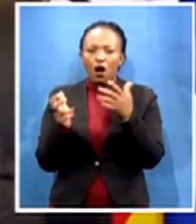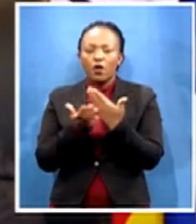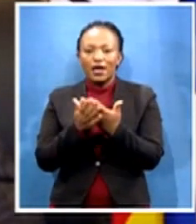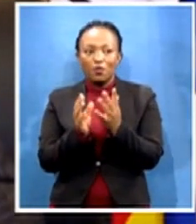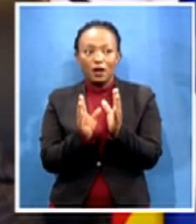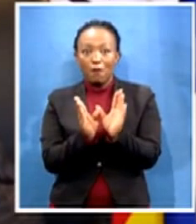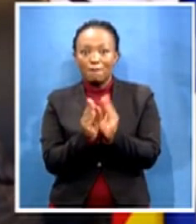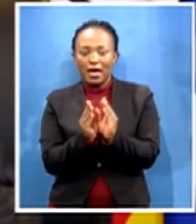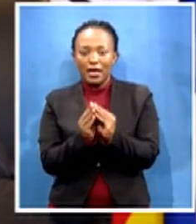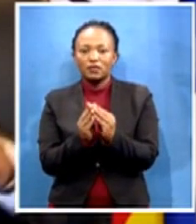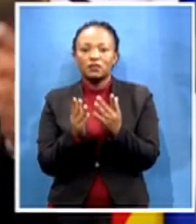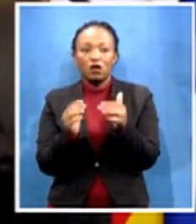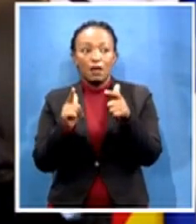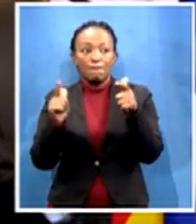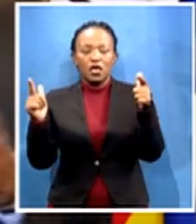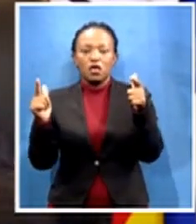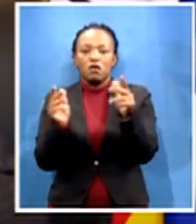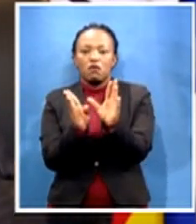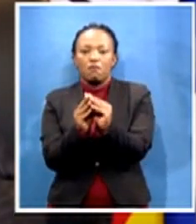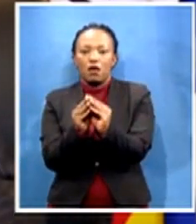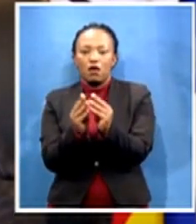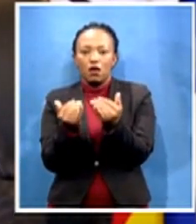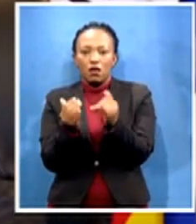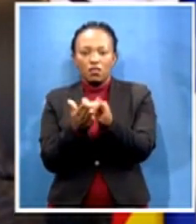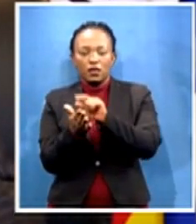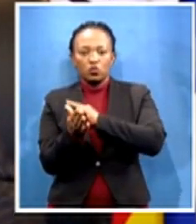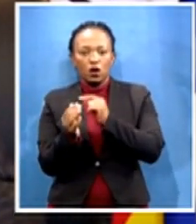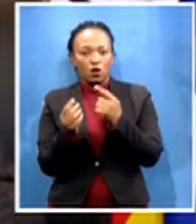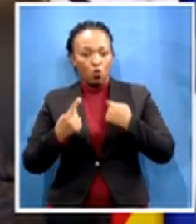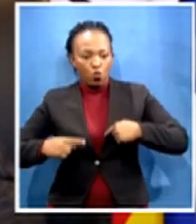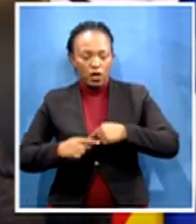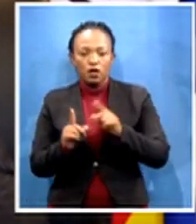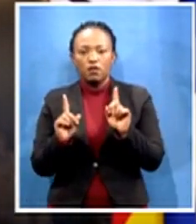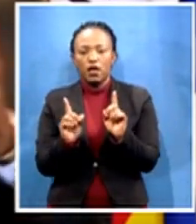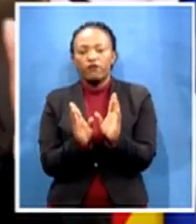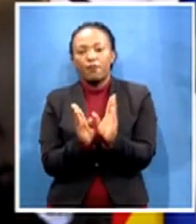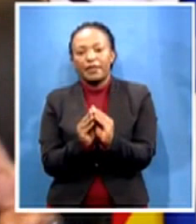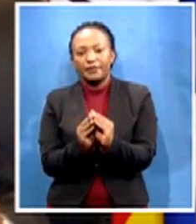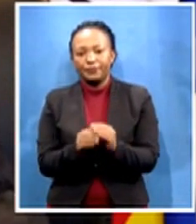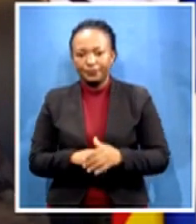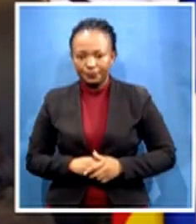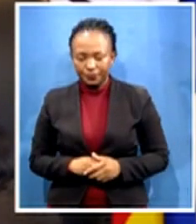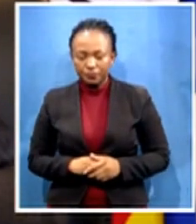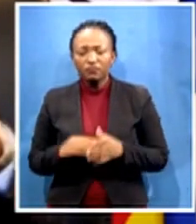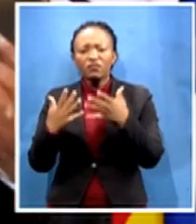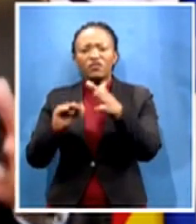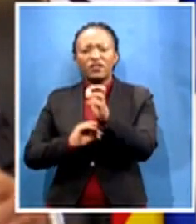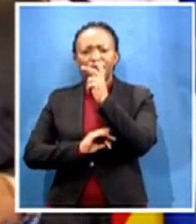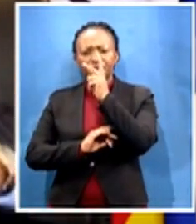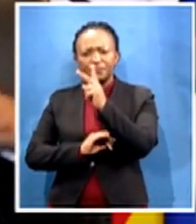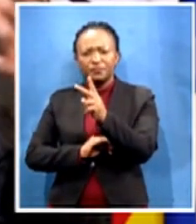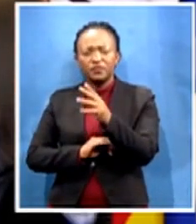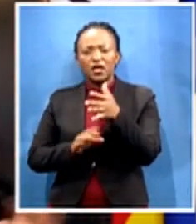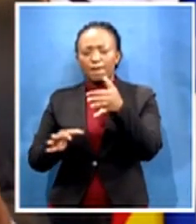and that's why we're here. We also looked at, you know, the political situations in the